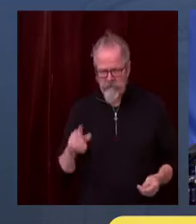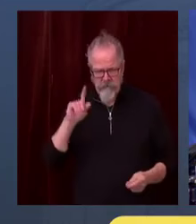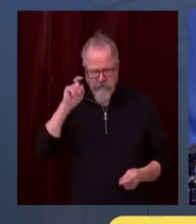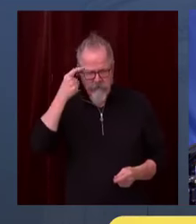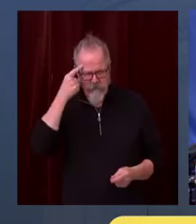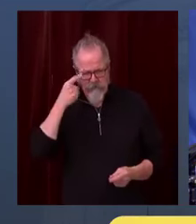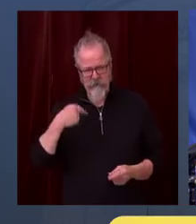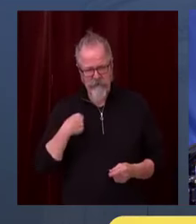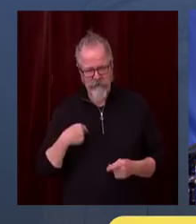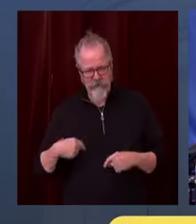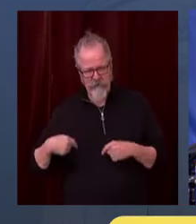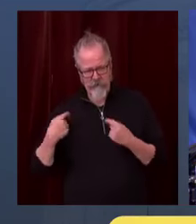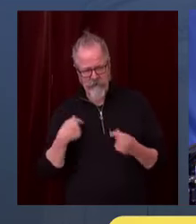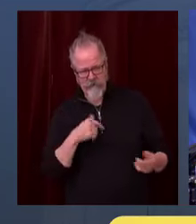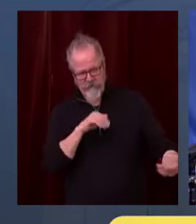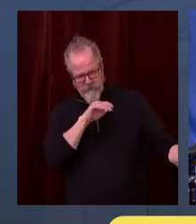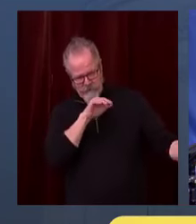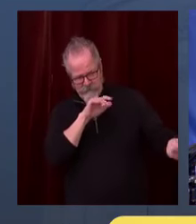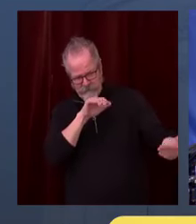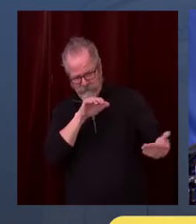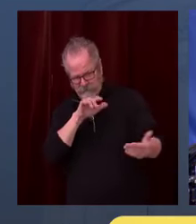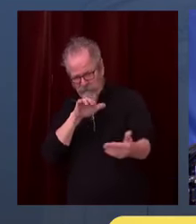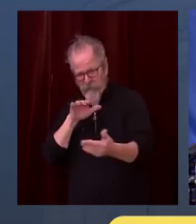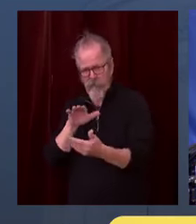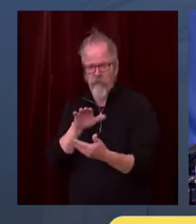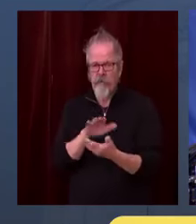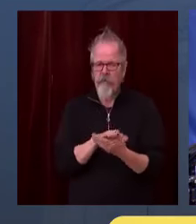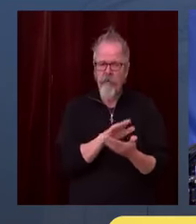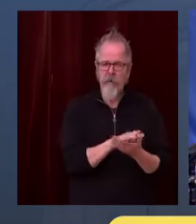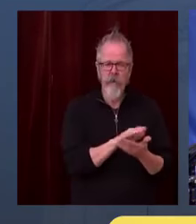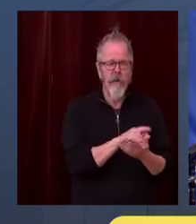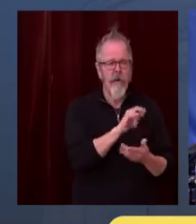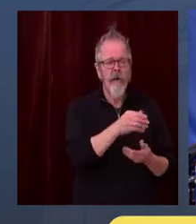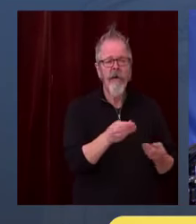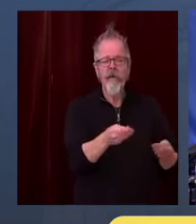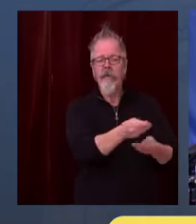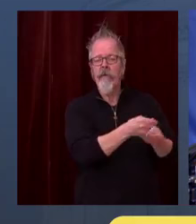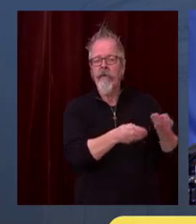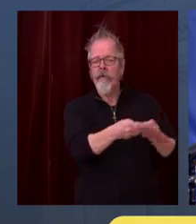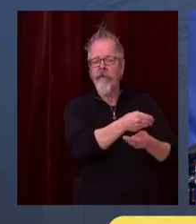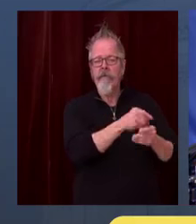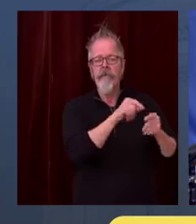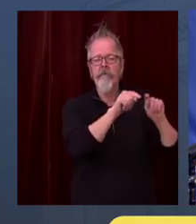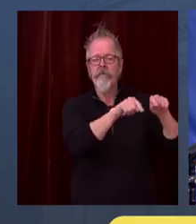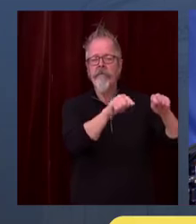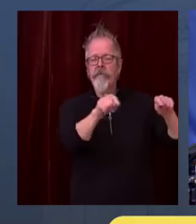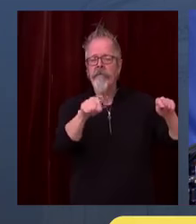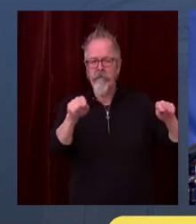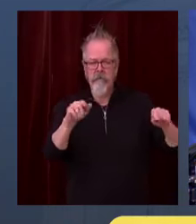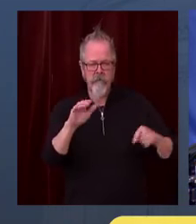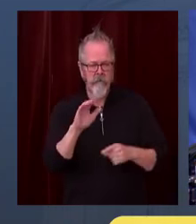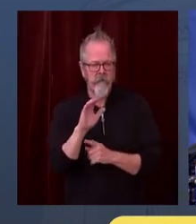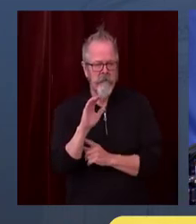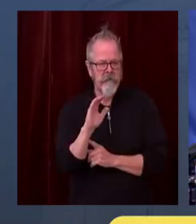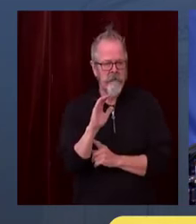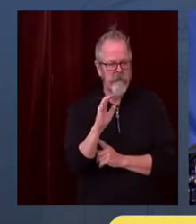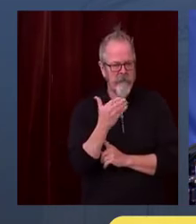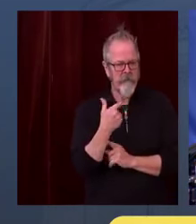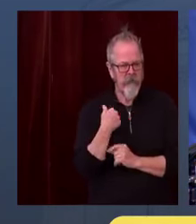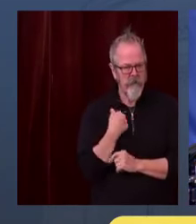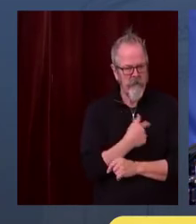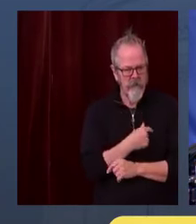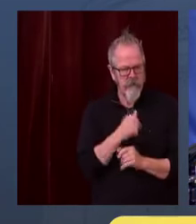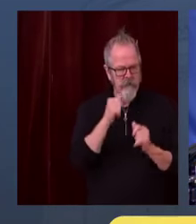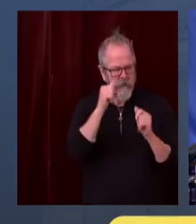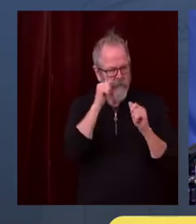but it does appear that numerous schools are being able to show, to the surprise of many, a way to have particularly